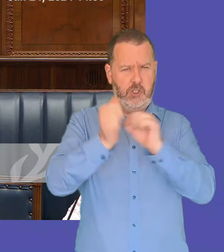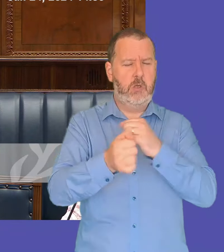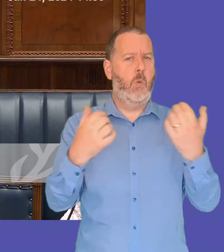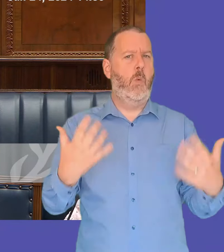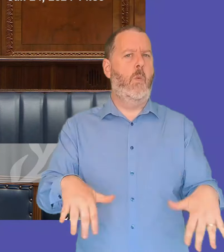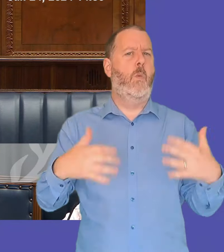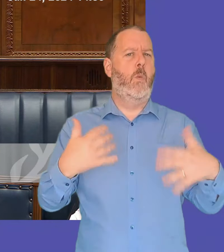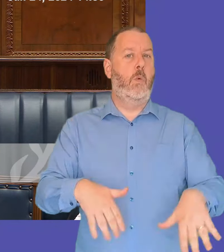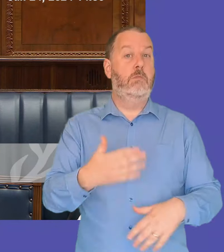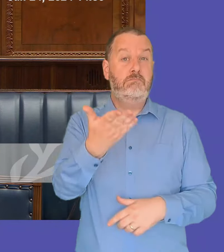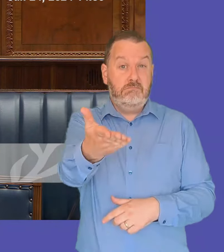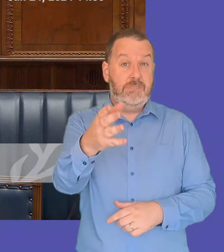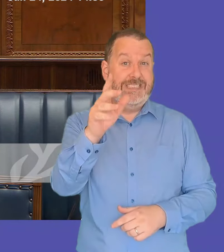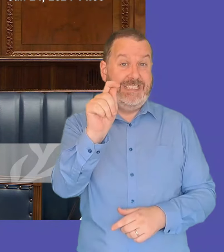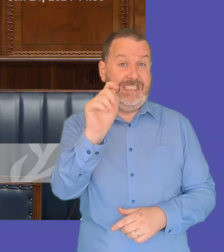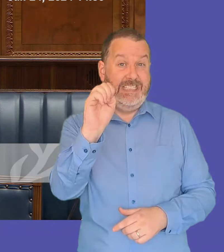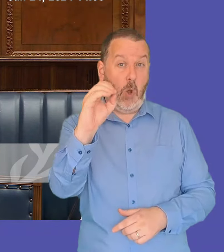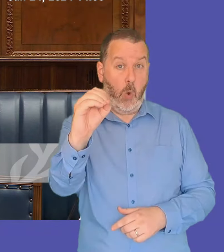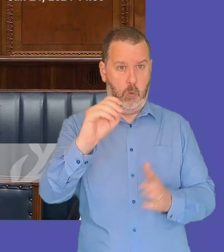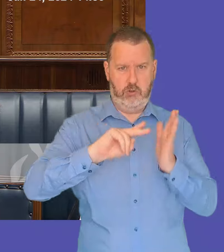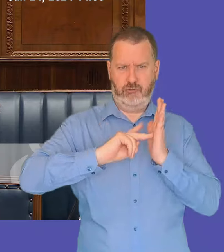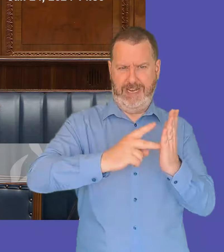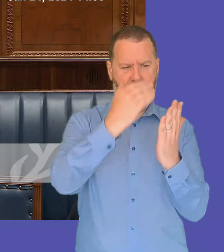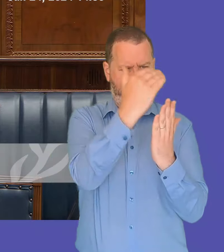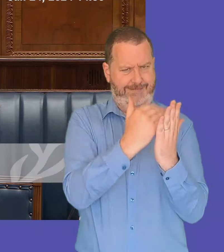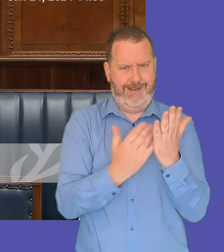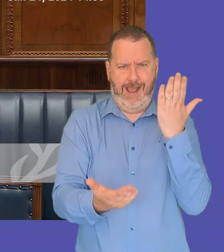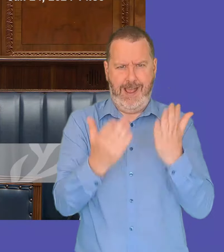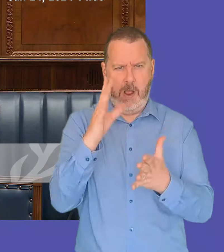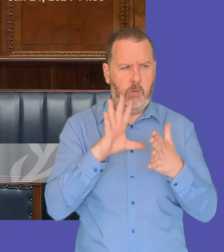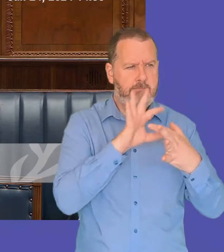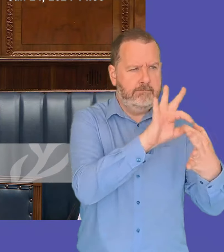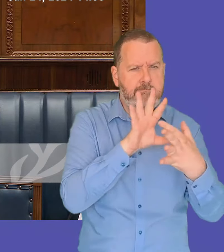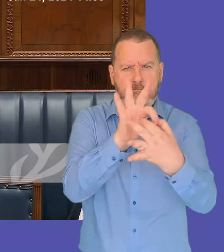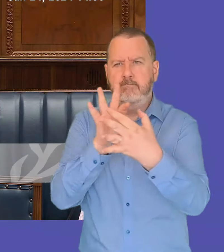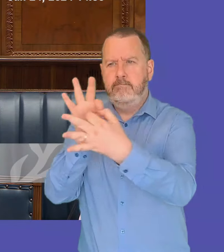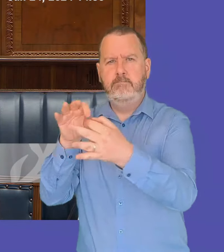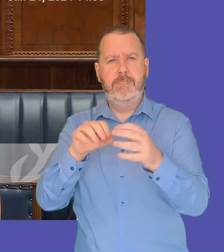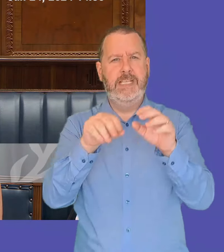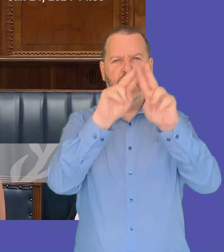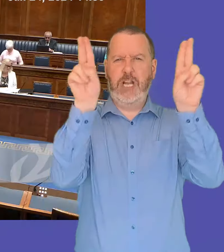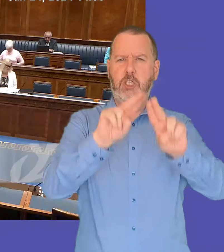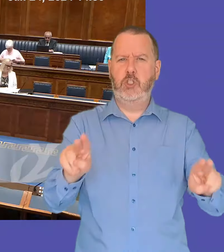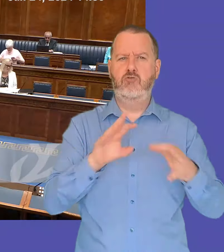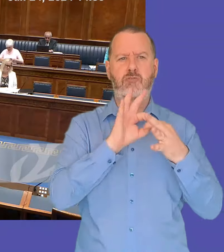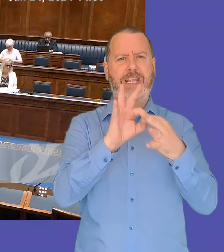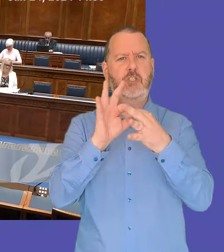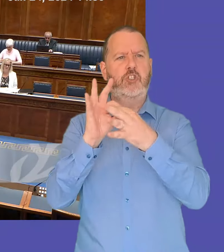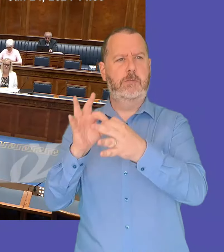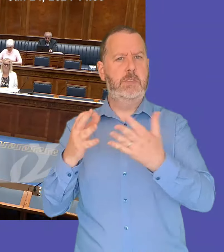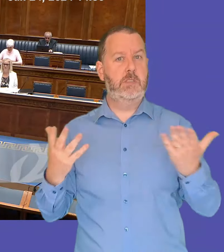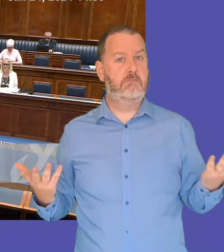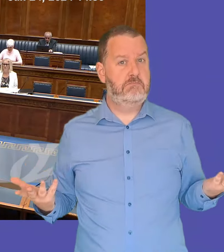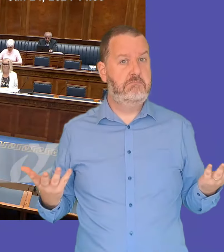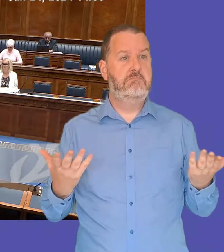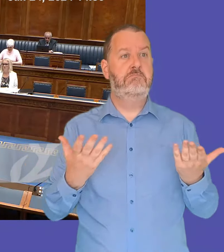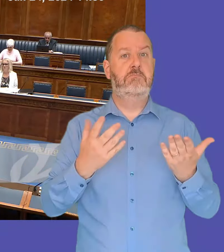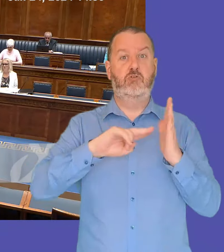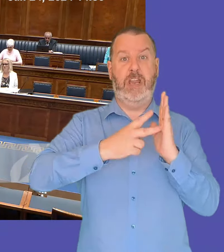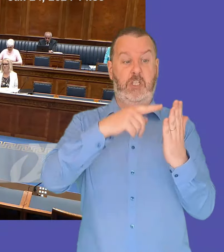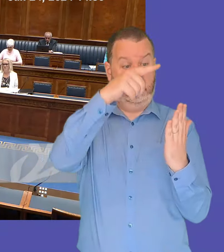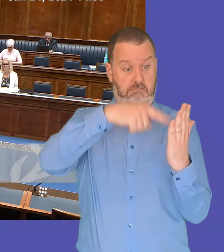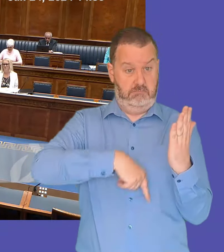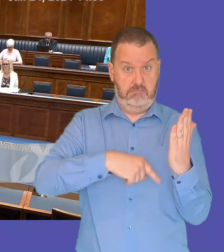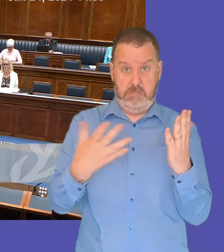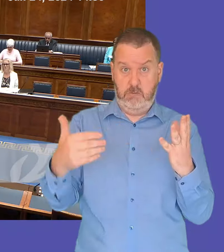um in terms of their strategy how have they integrated this into their international relationships international relations strategy